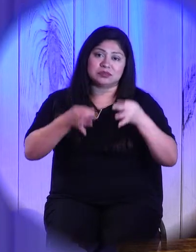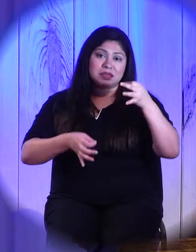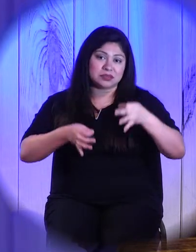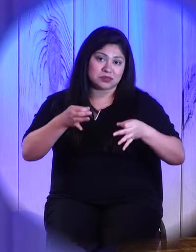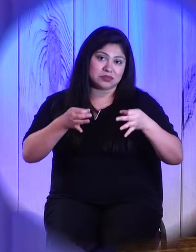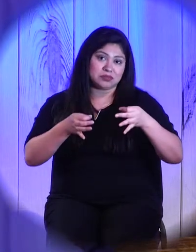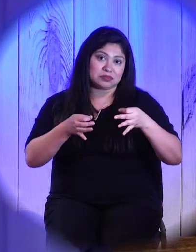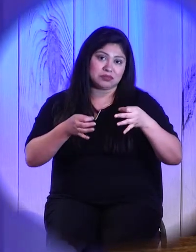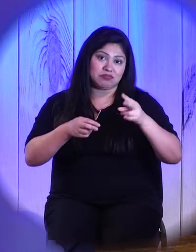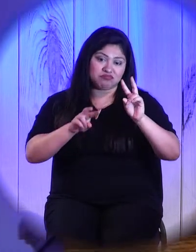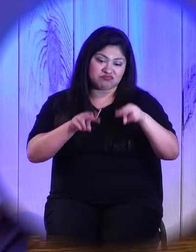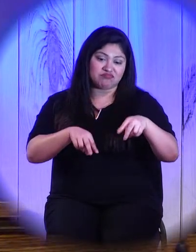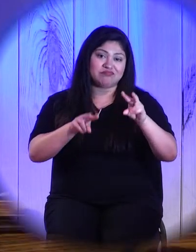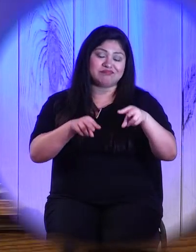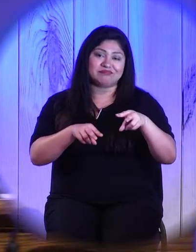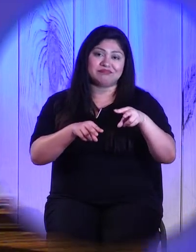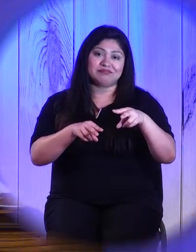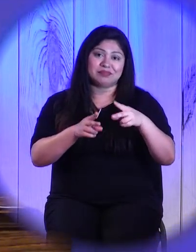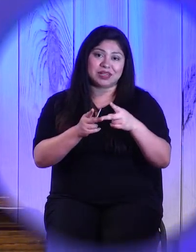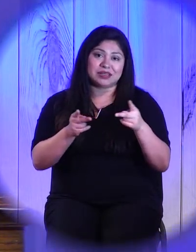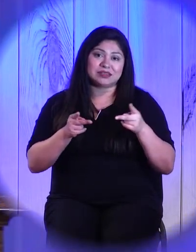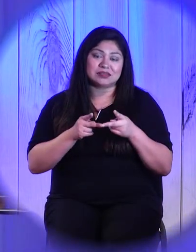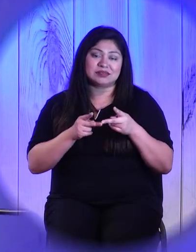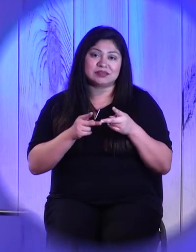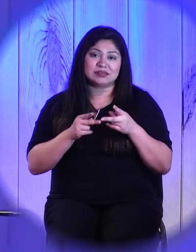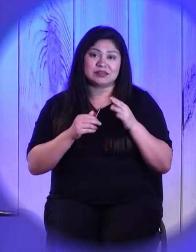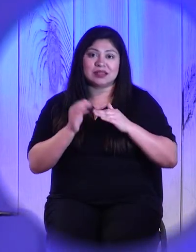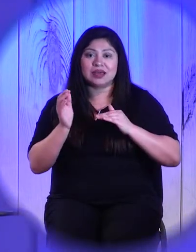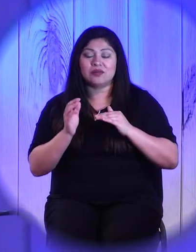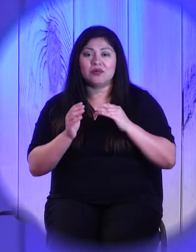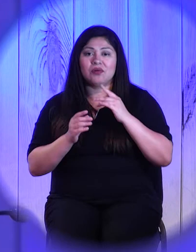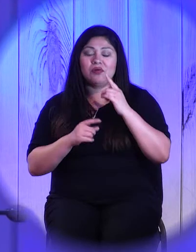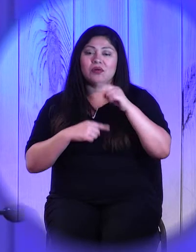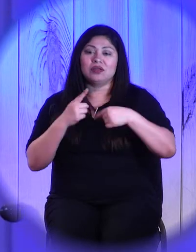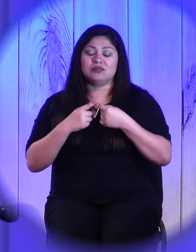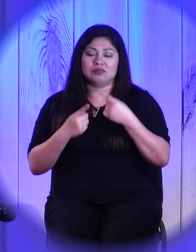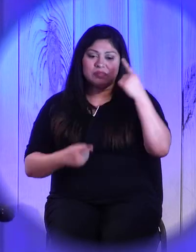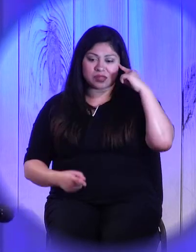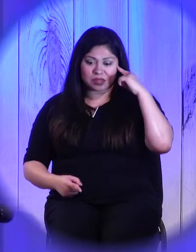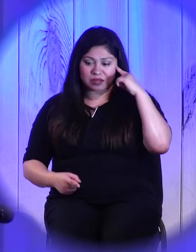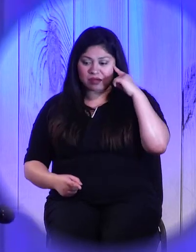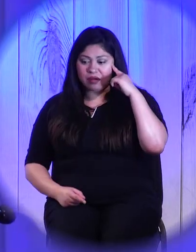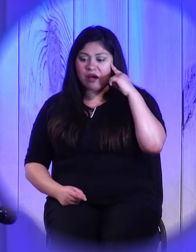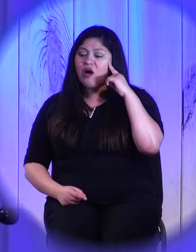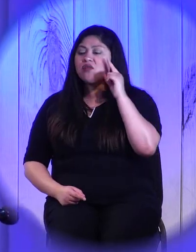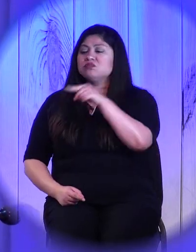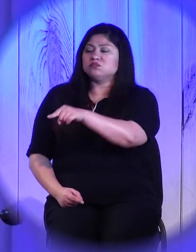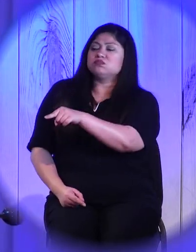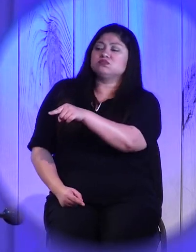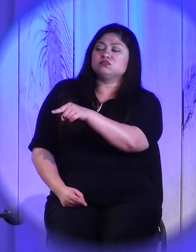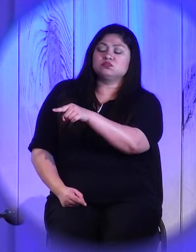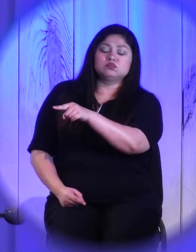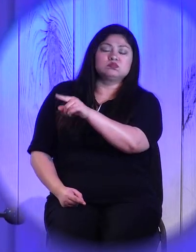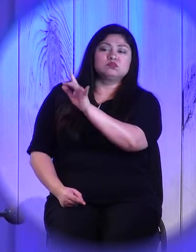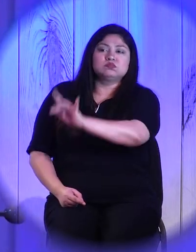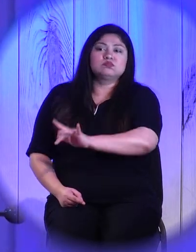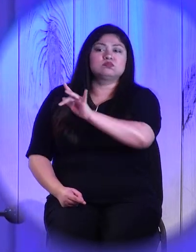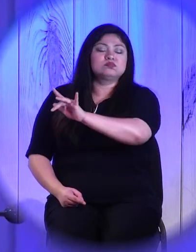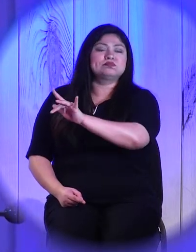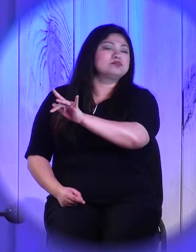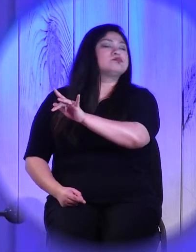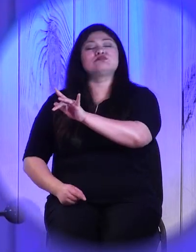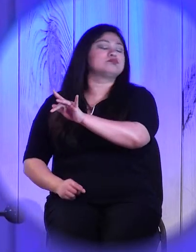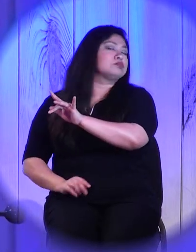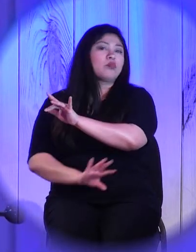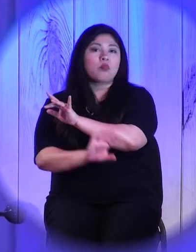a posture of mercy is remembering that there is only one God and we are not Him. The